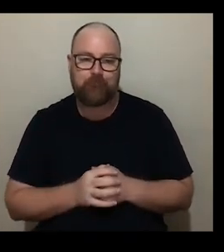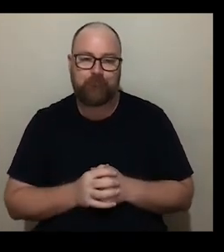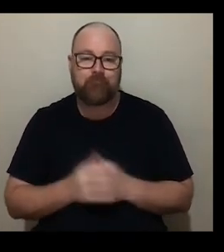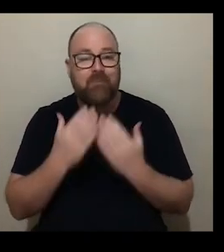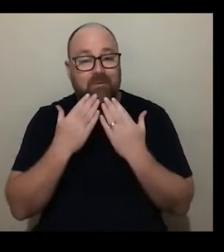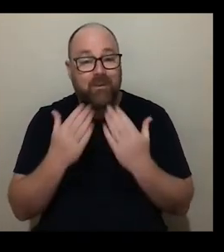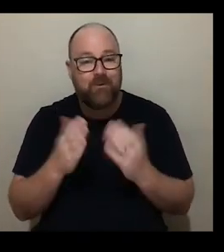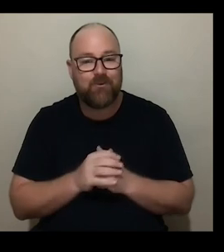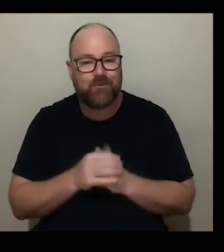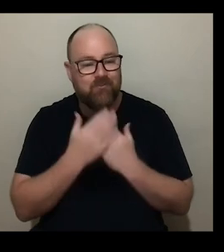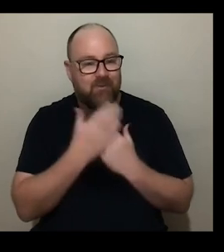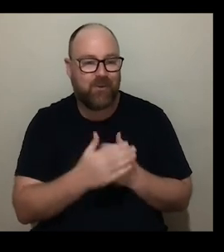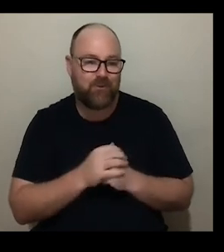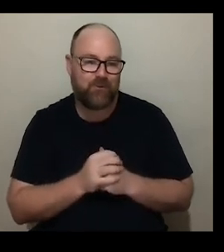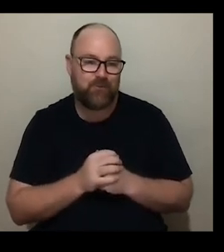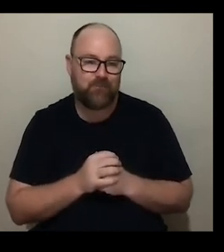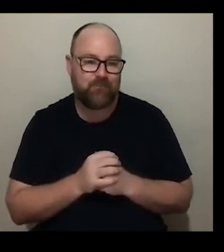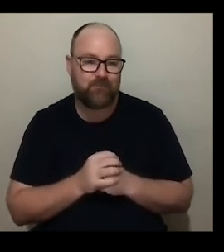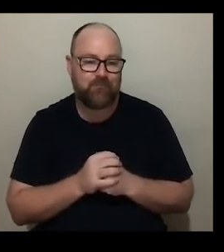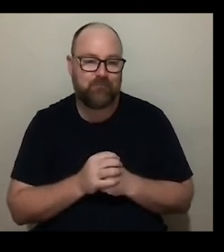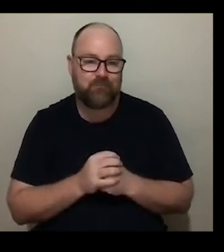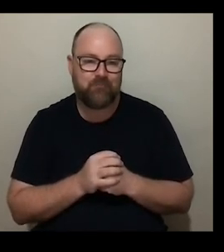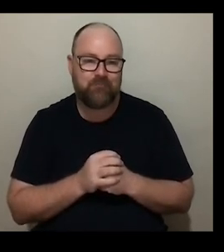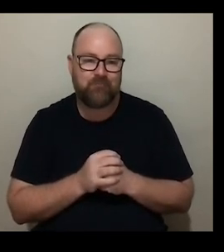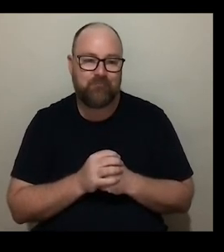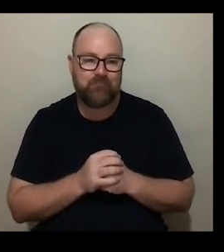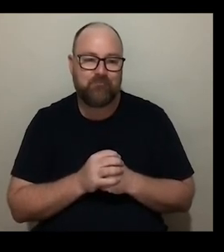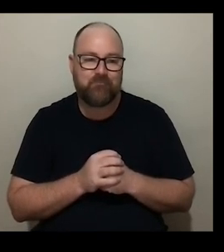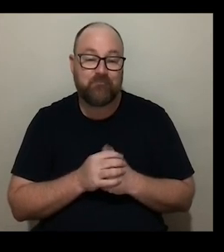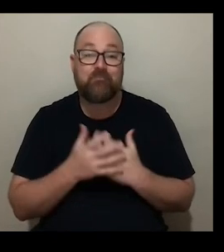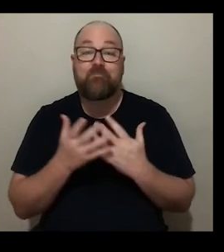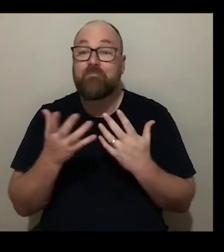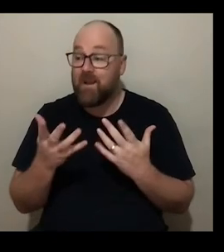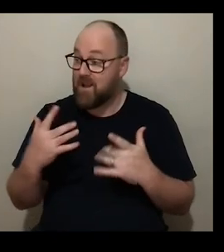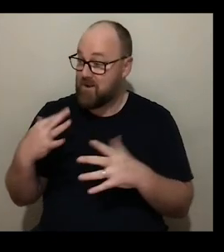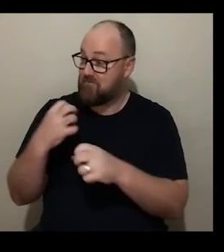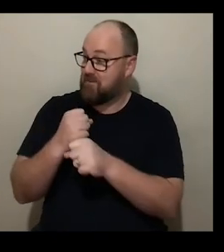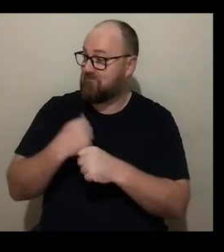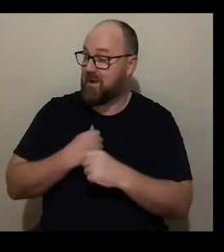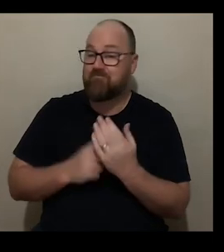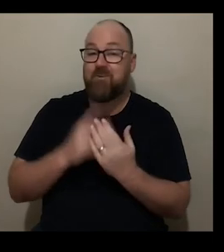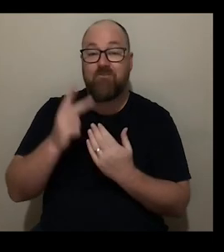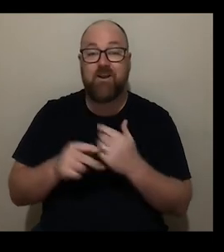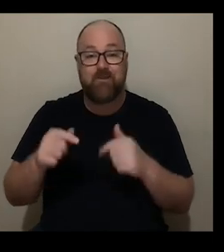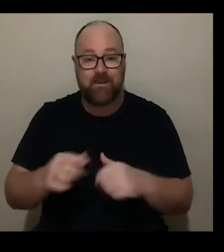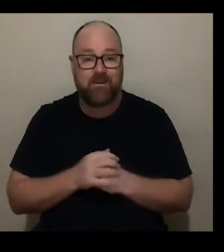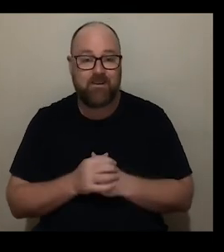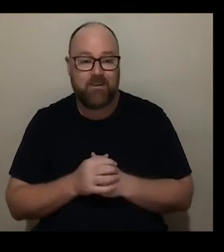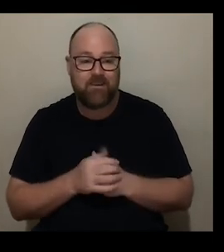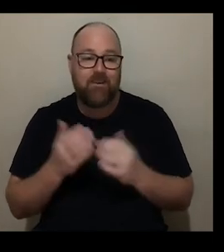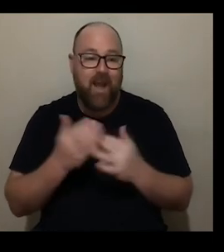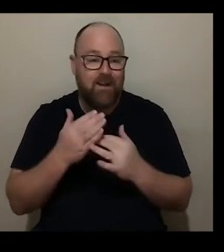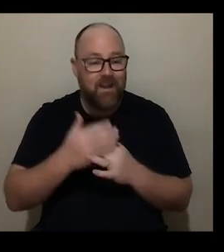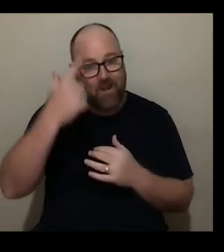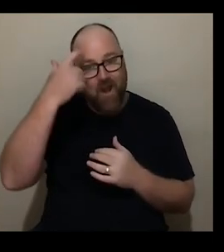marcus thanks very much thank you too well that concludes our program for today our access